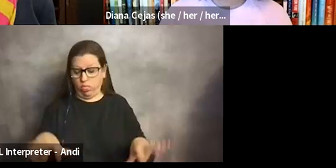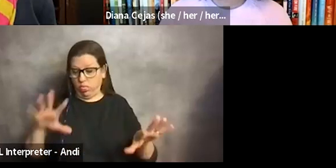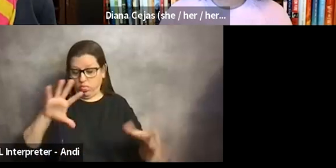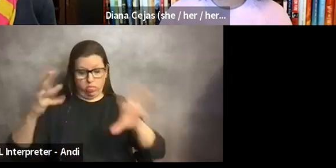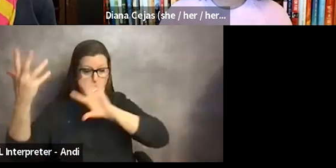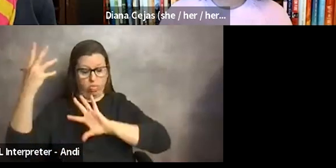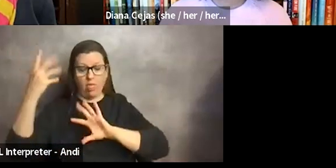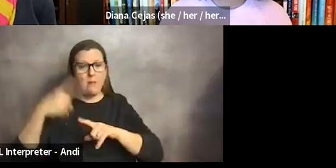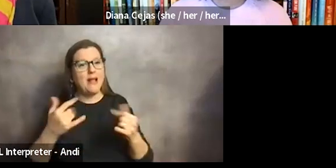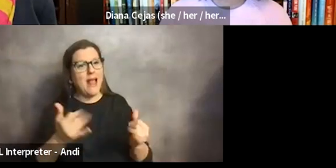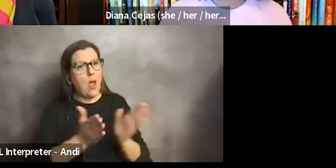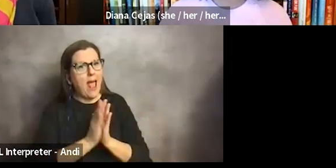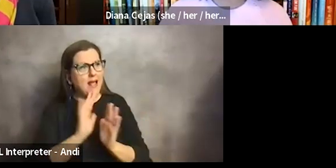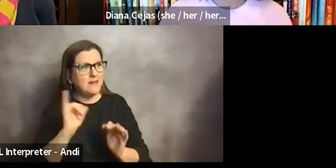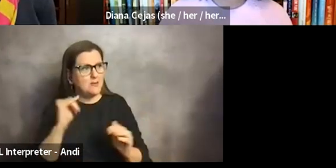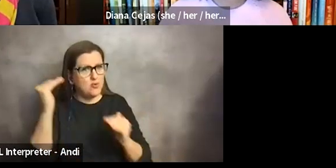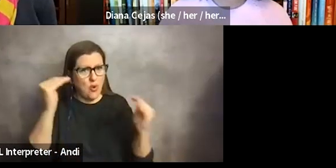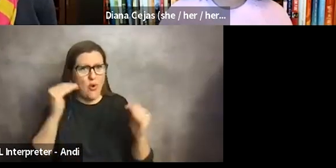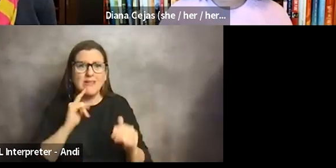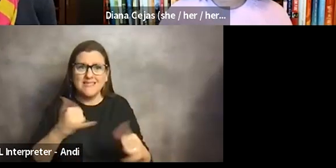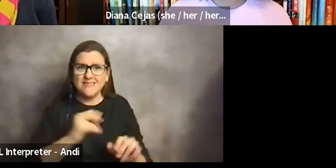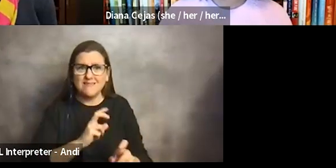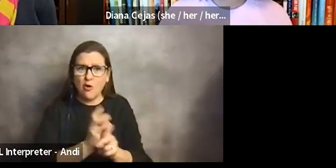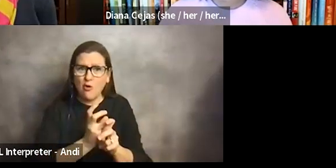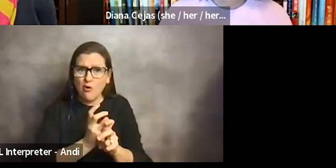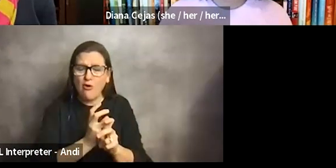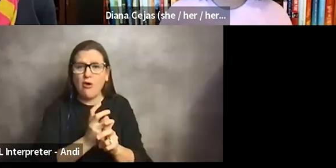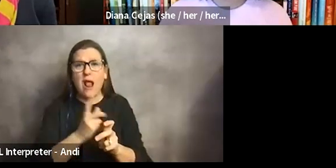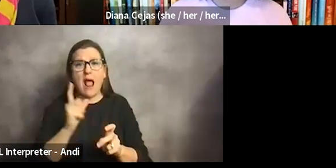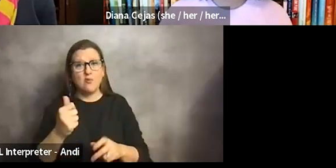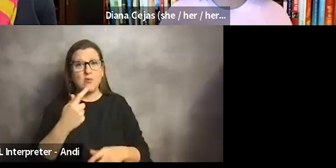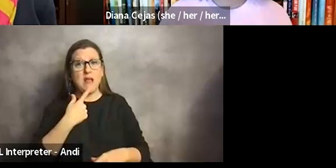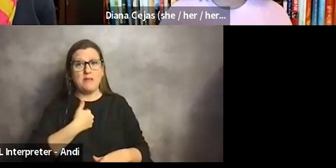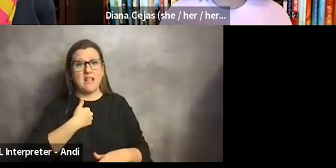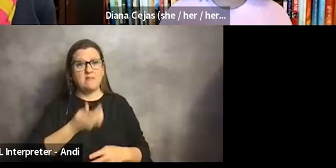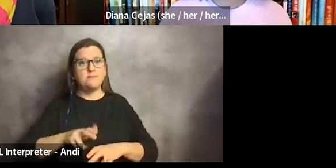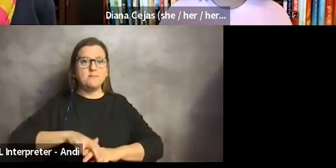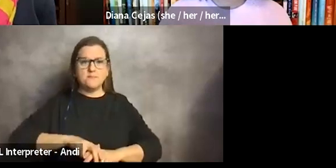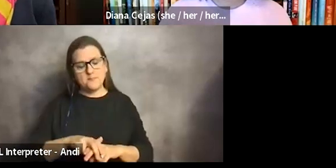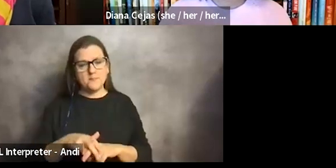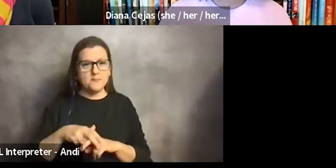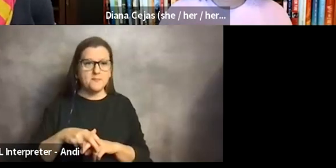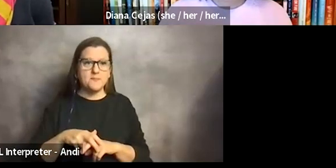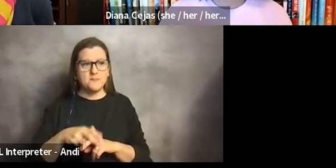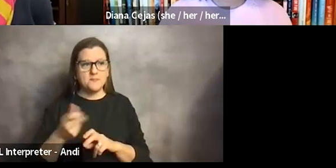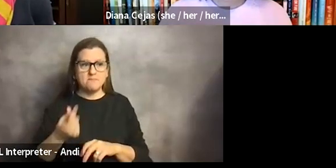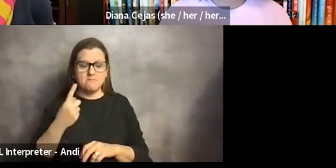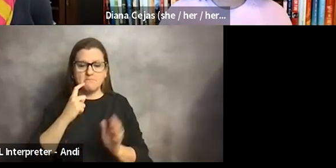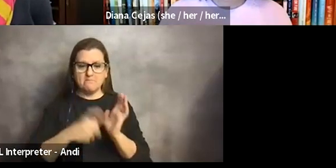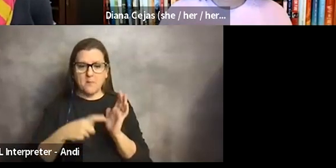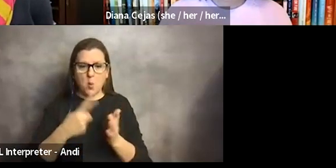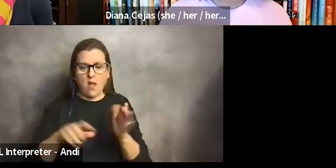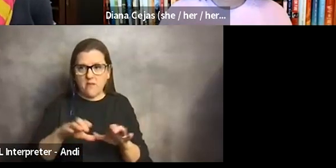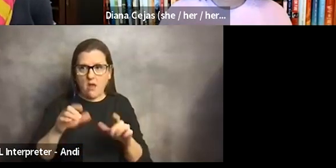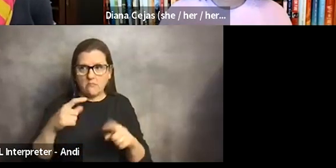now as an adult, it is hard. And I think what I try to tell myself is sit up straight, recognize what I have tried what I've done so